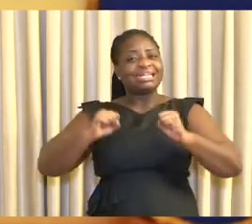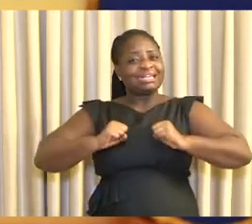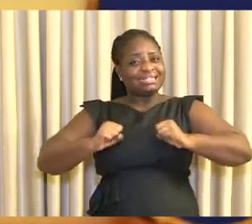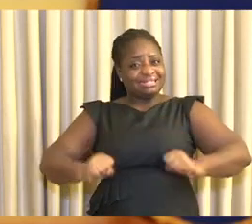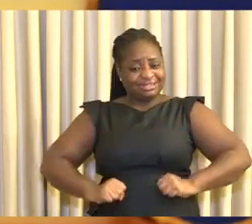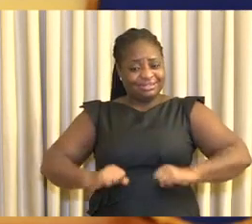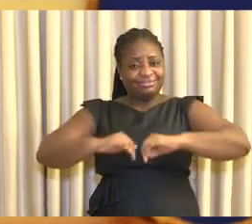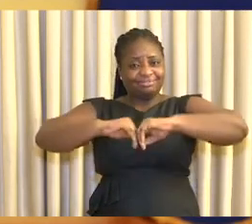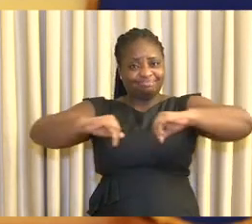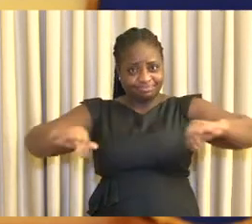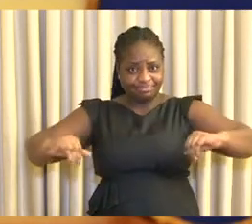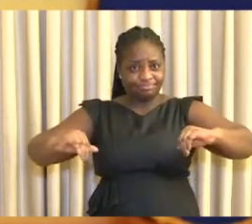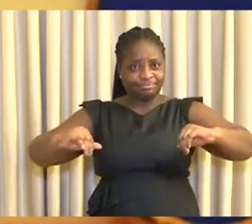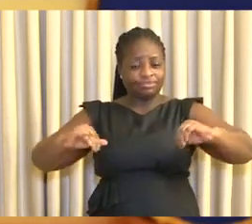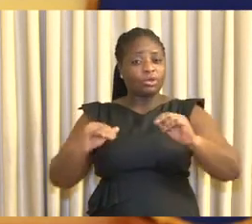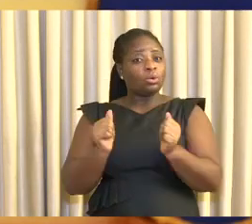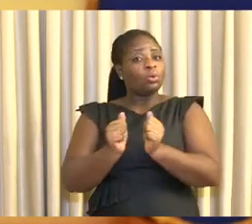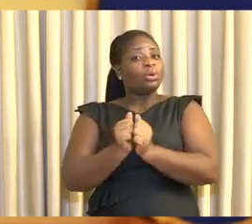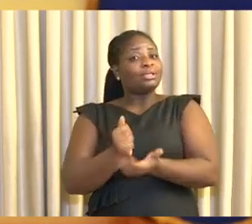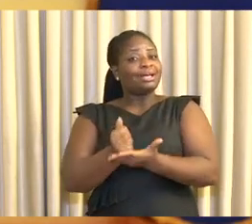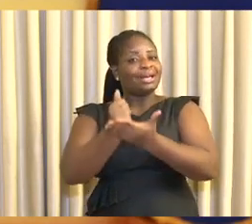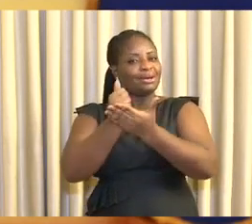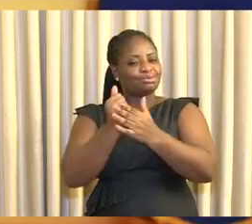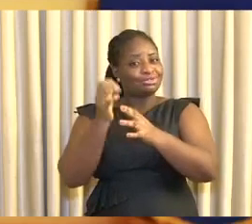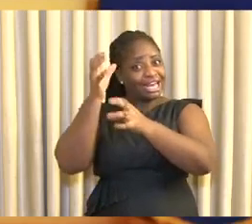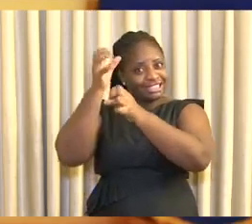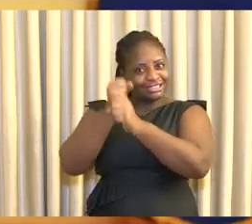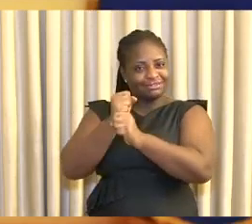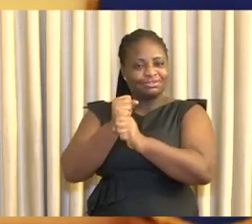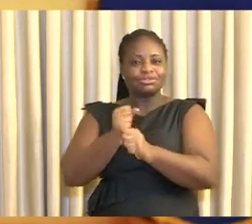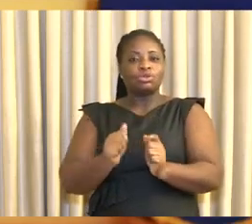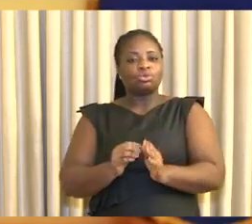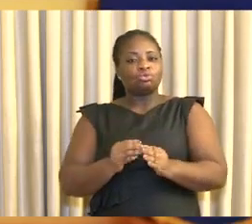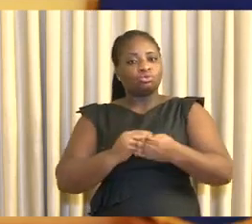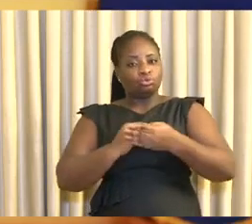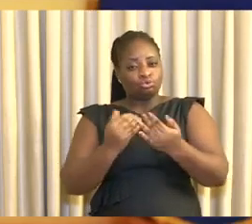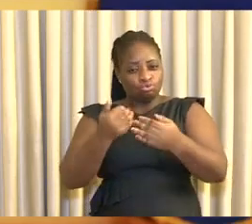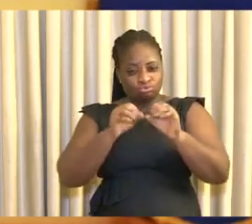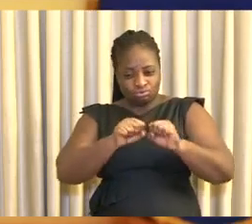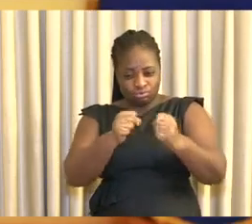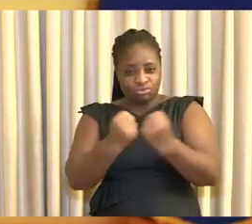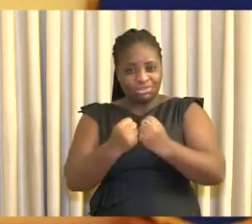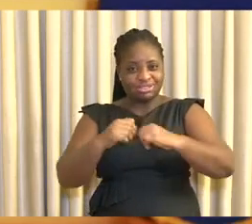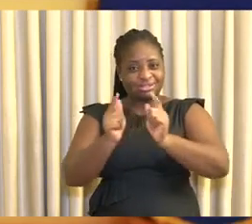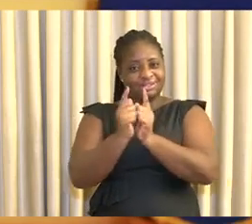workplace protocols with a view to achieving social distancing and hygiene protocols.